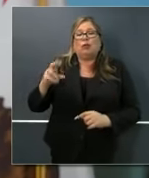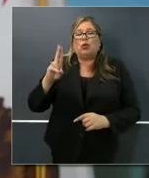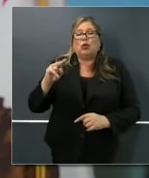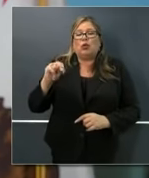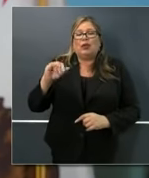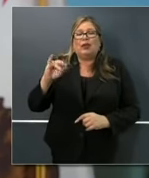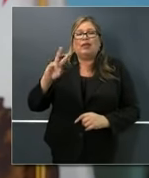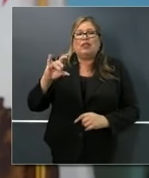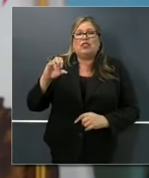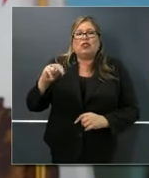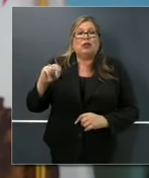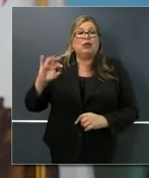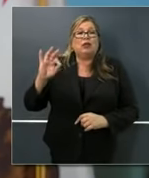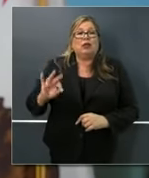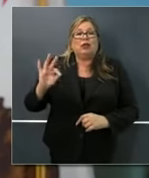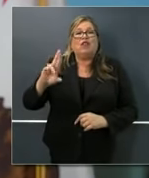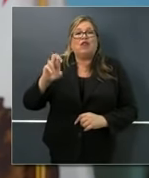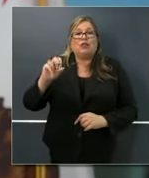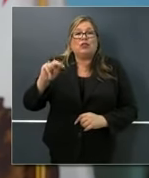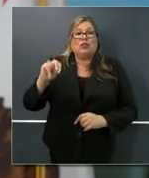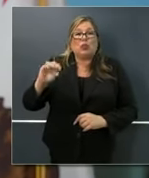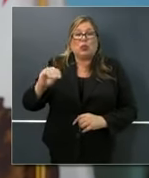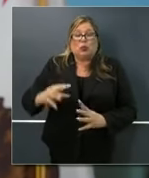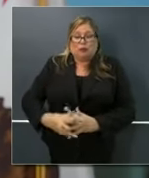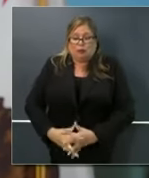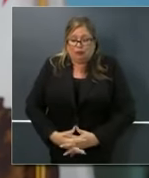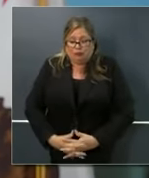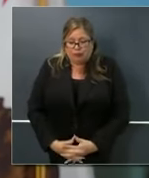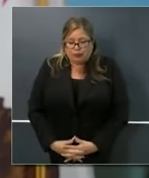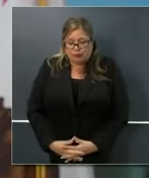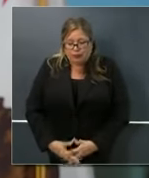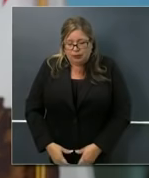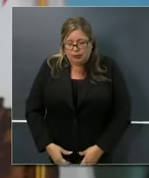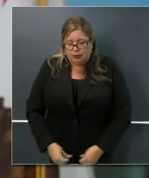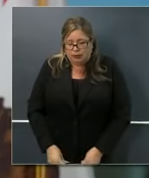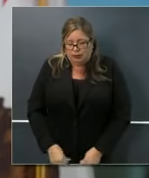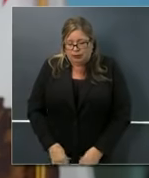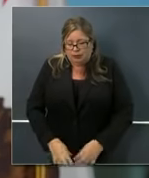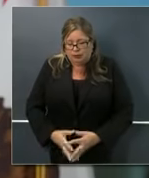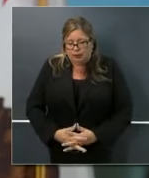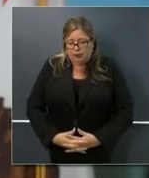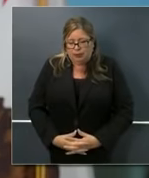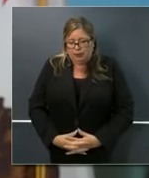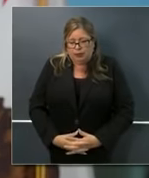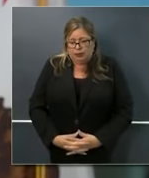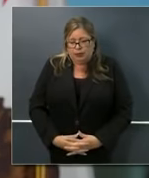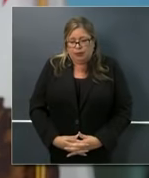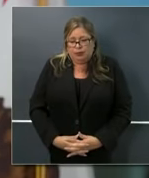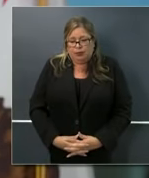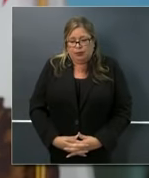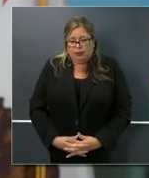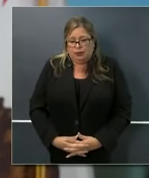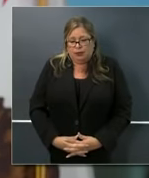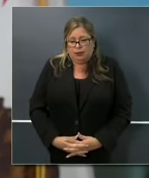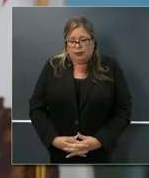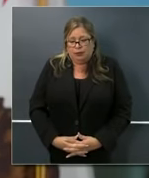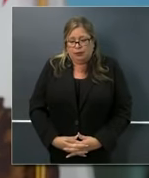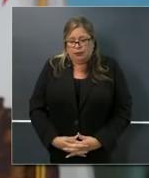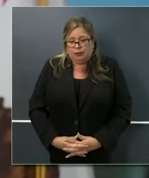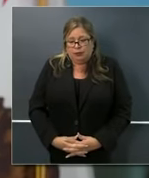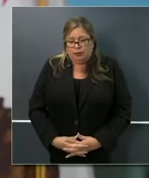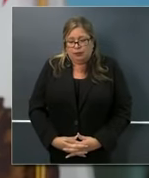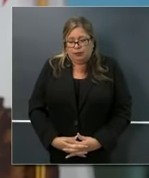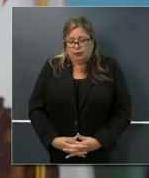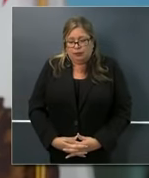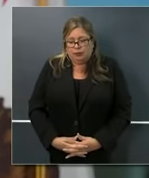Governor, thank you. I thank you and all those that are thinking about the undocumented in California. And we want to ask you how soon will we know